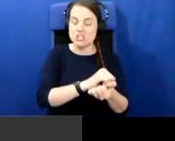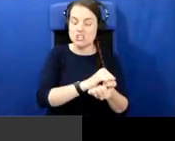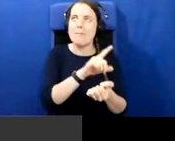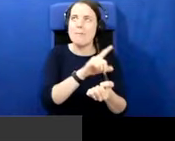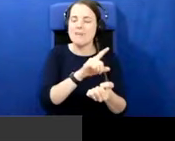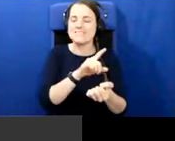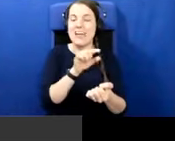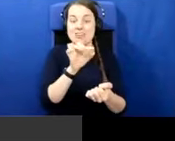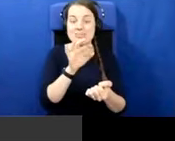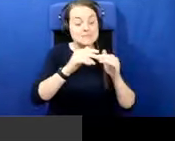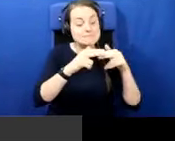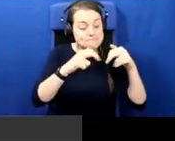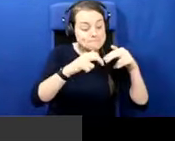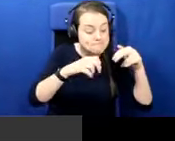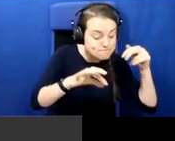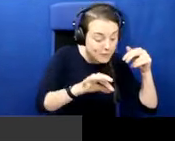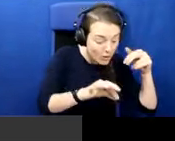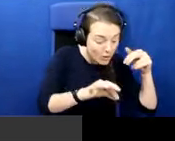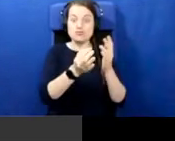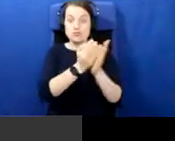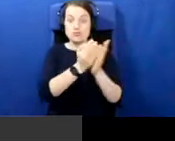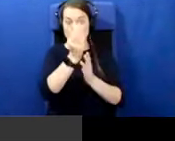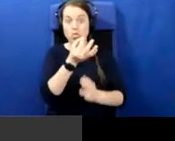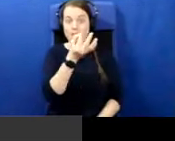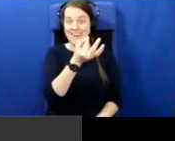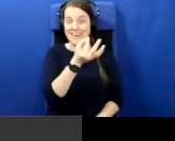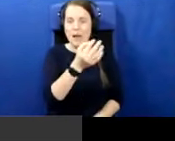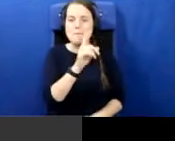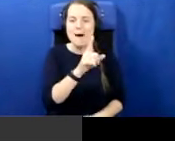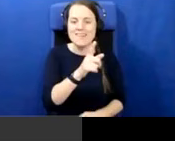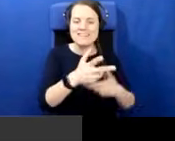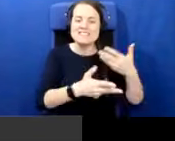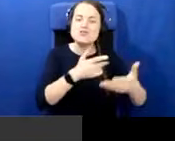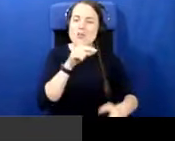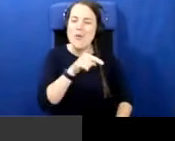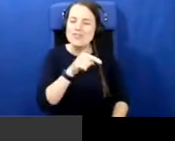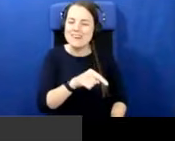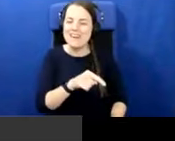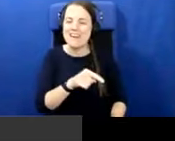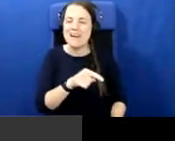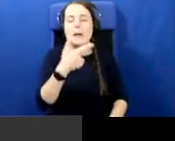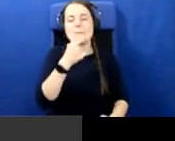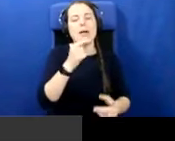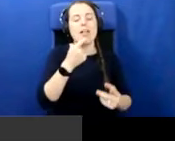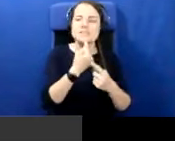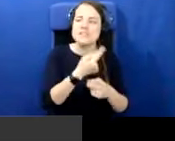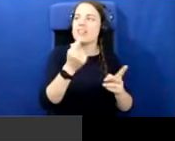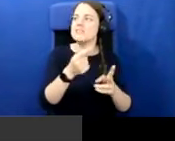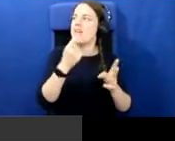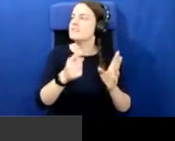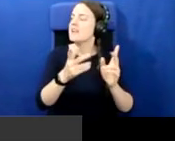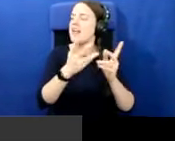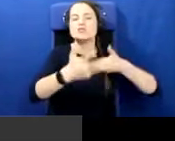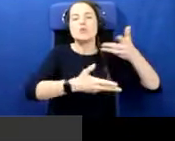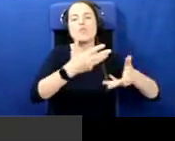truth. And people tell these stories and they become what is known as history. We think if I